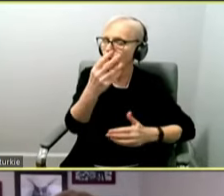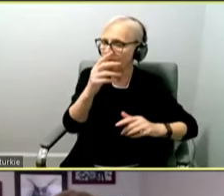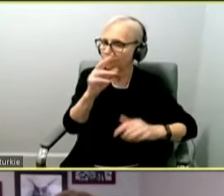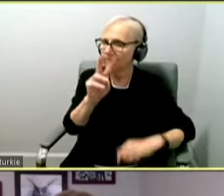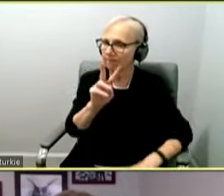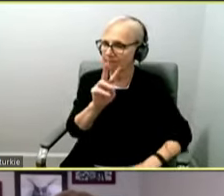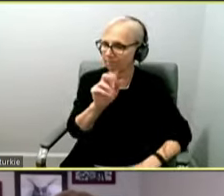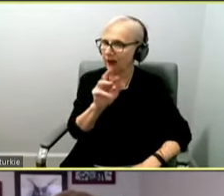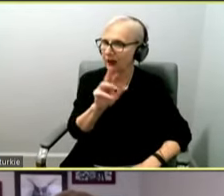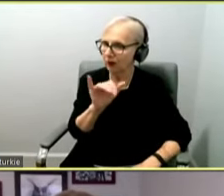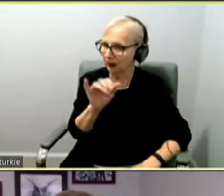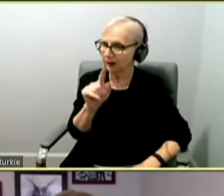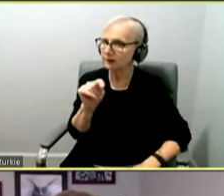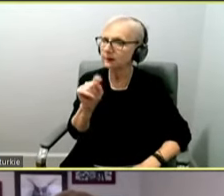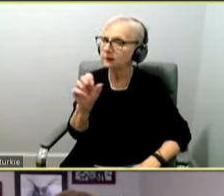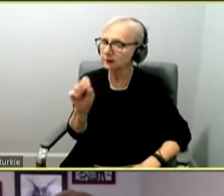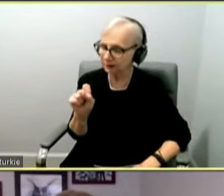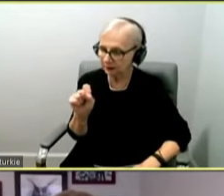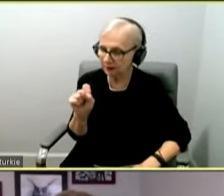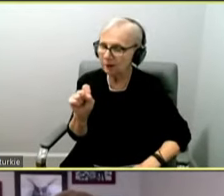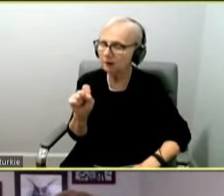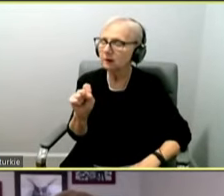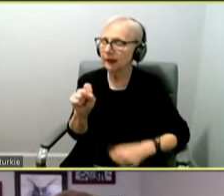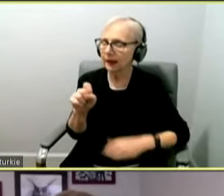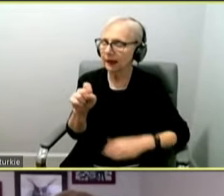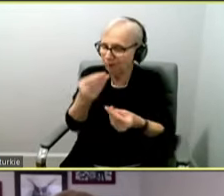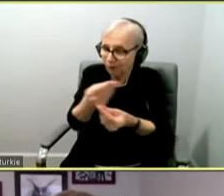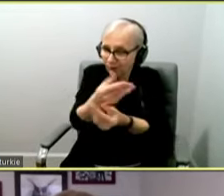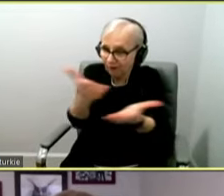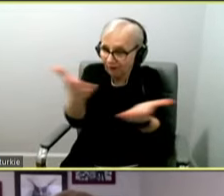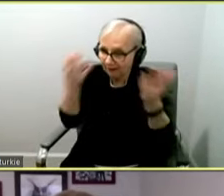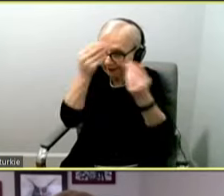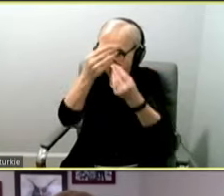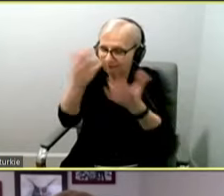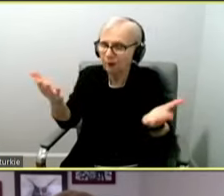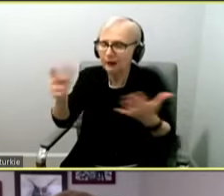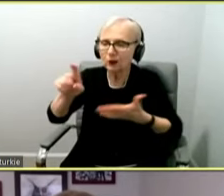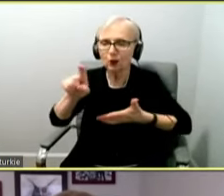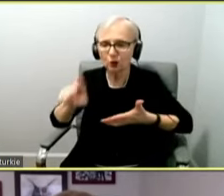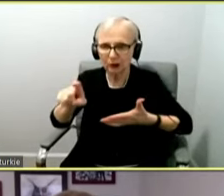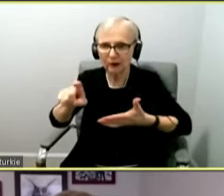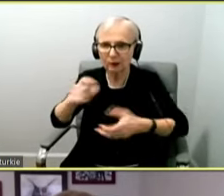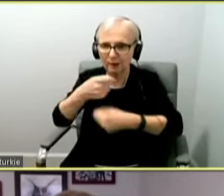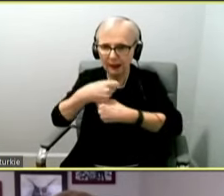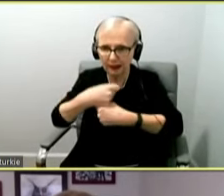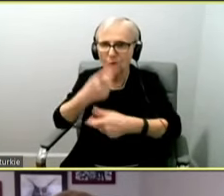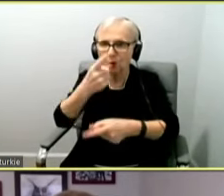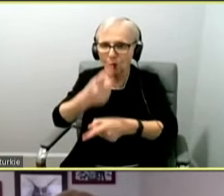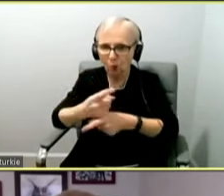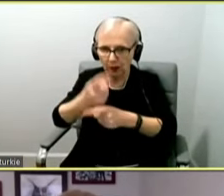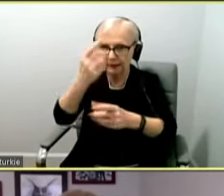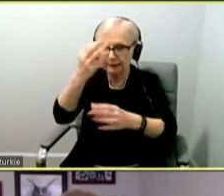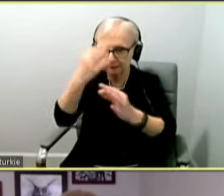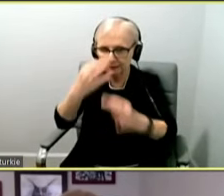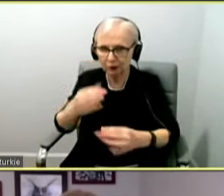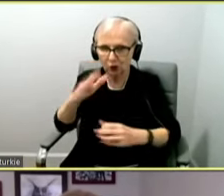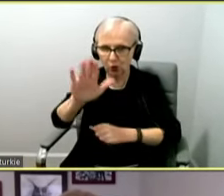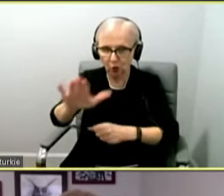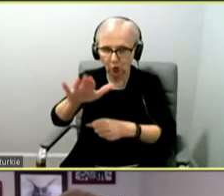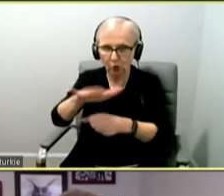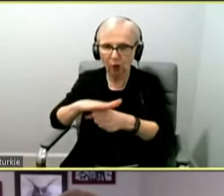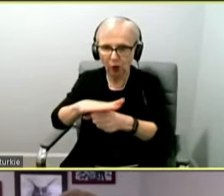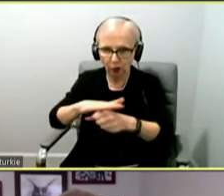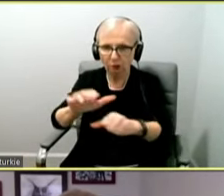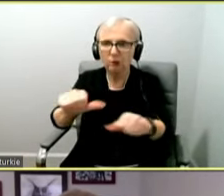are providing our local partners with all the information that they need. All let's go to Steve Stager. Hello, thank you.